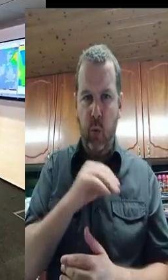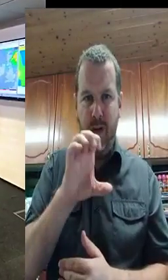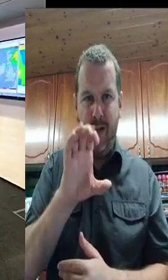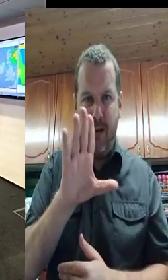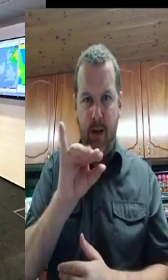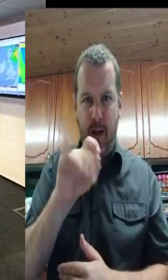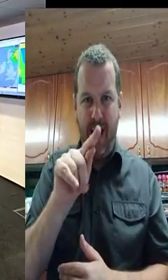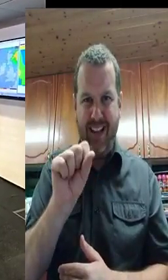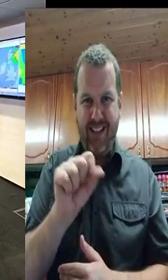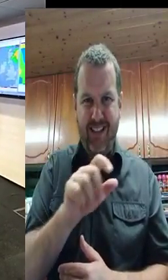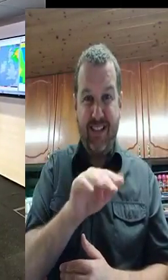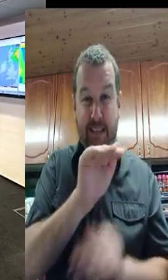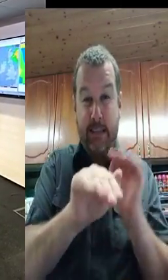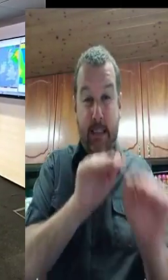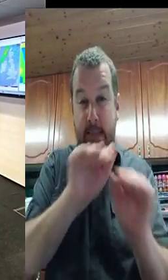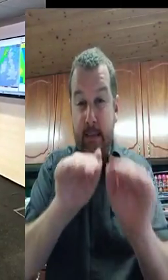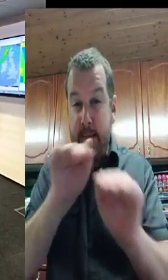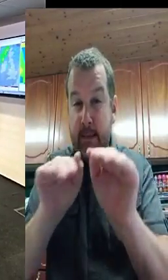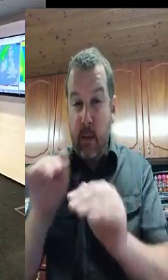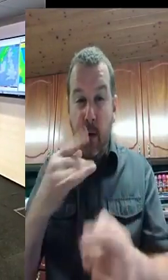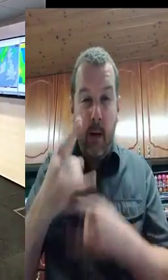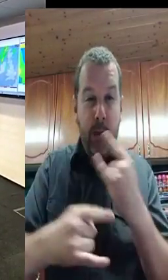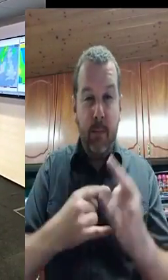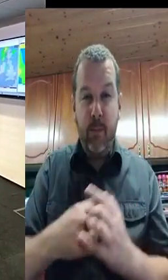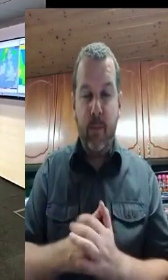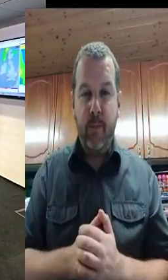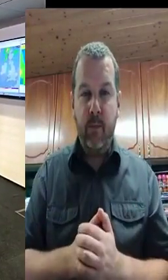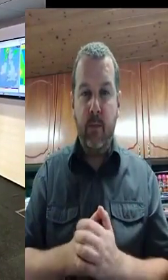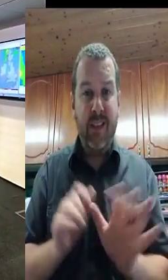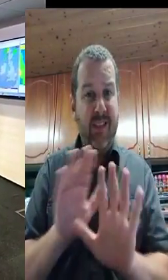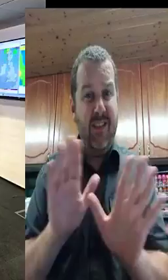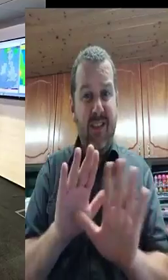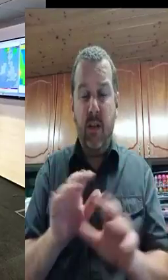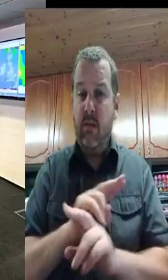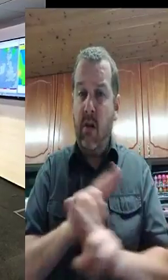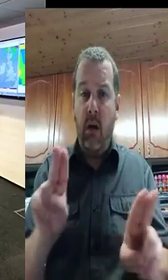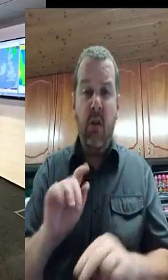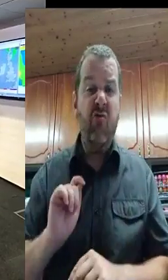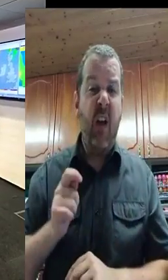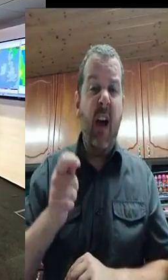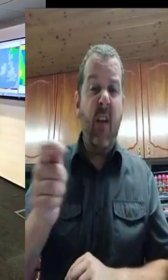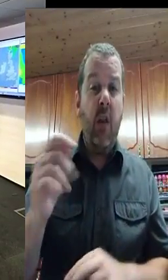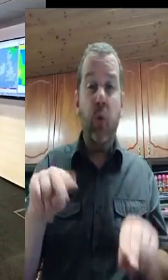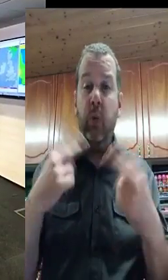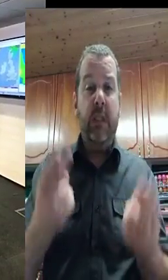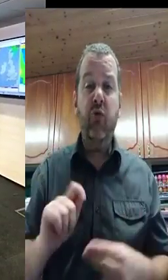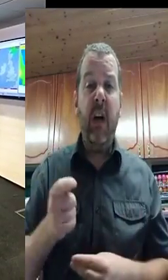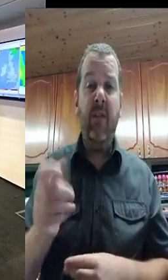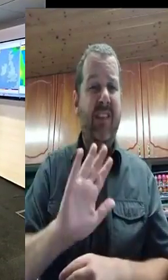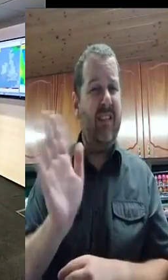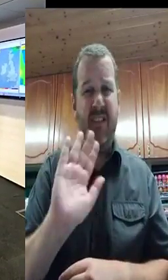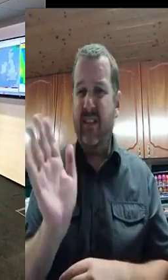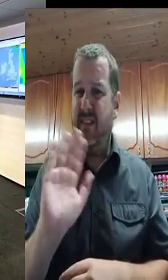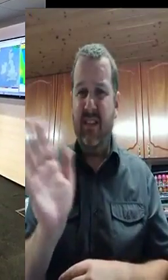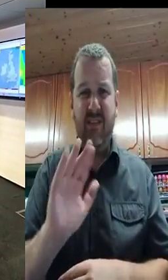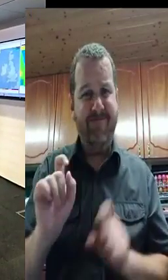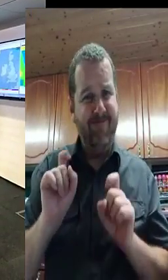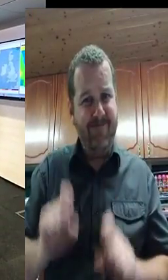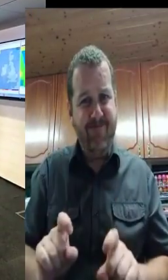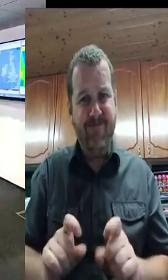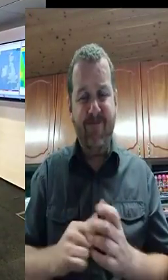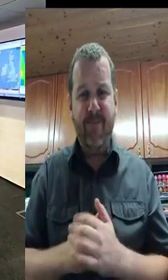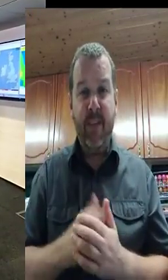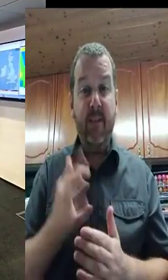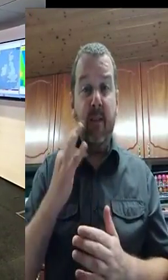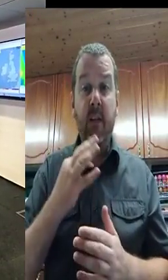staffing their phone lines and taking calls from people who need assistance tomorrow, Monday, as